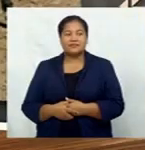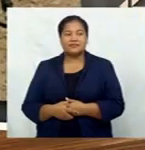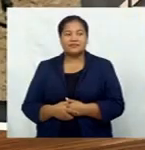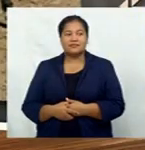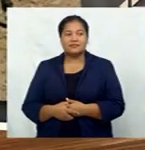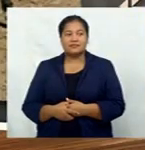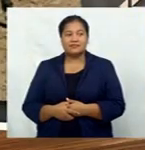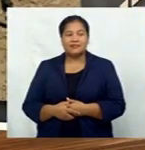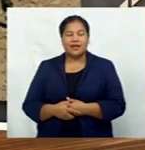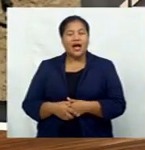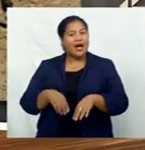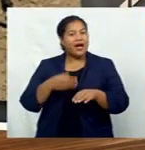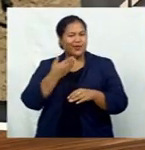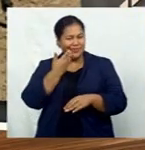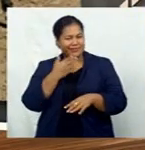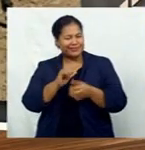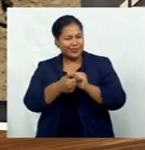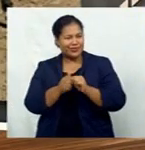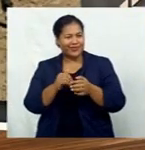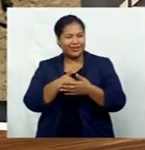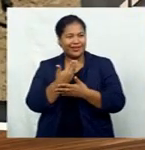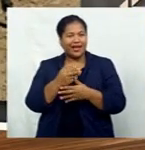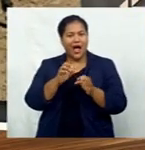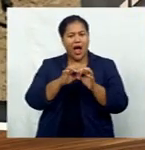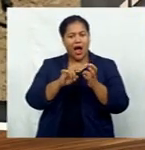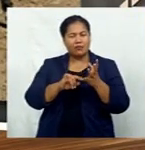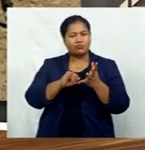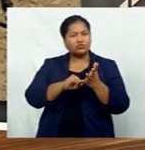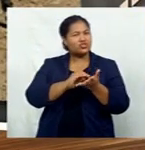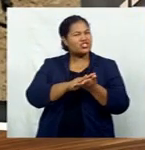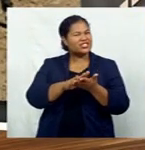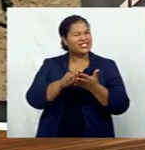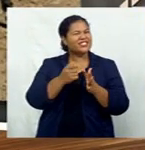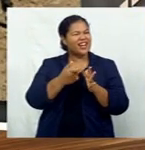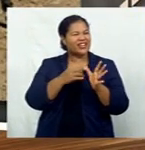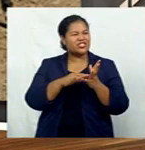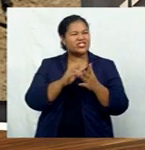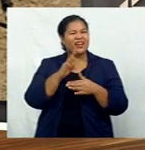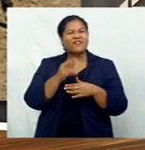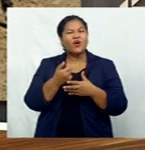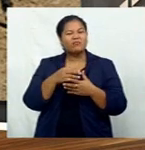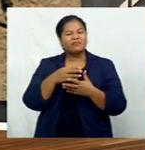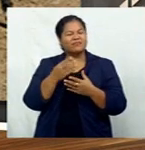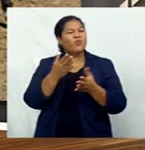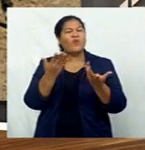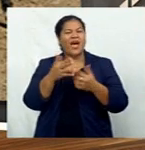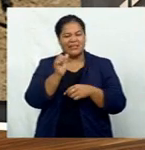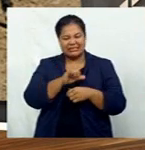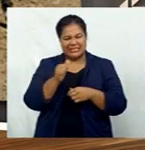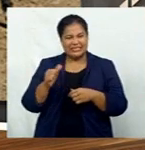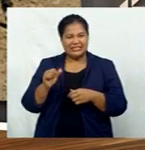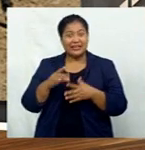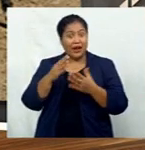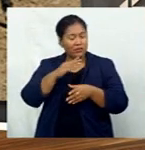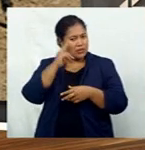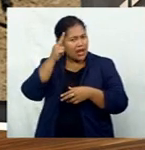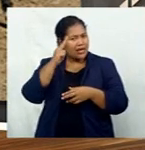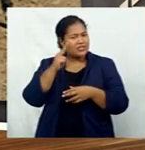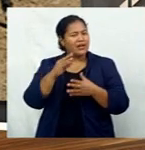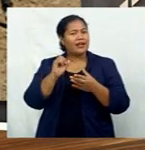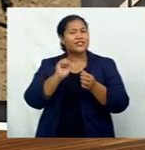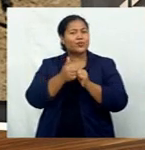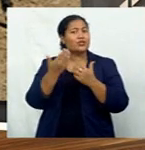In our quirky sport of the day, Buskashi, an ancient game of Central Asia, which has become the national sport of Afghanistan,